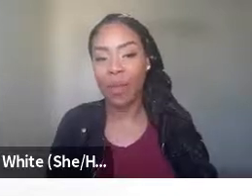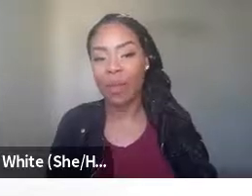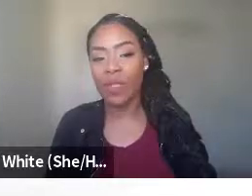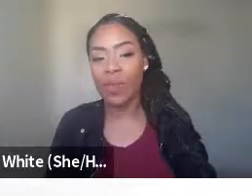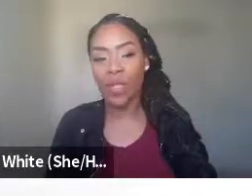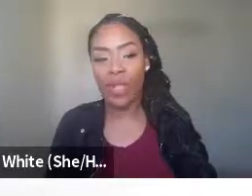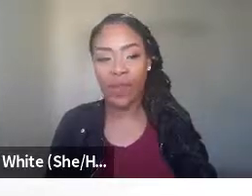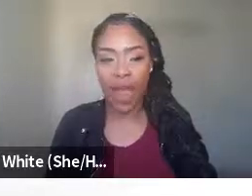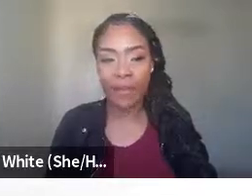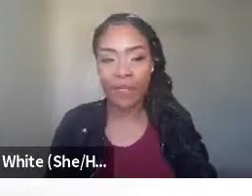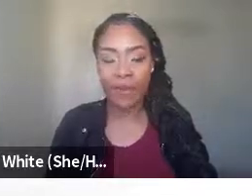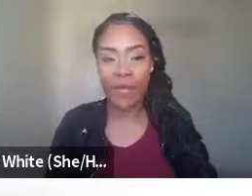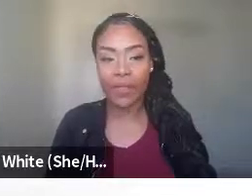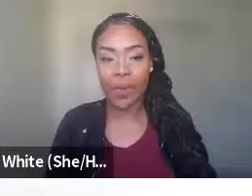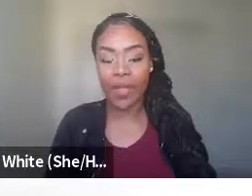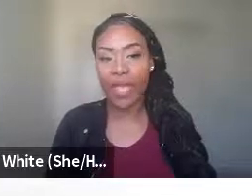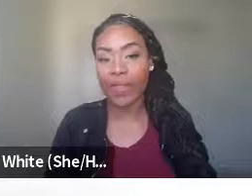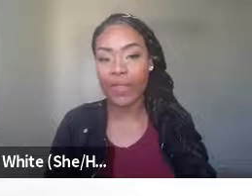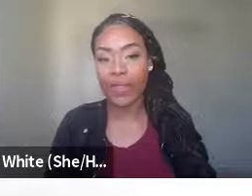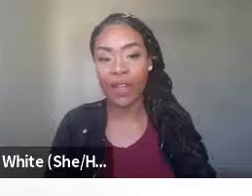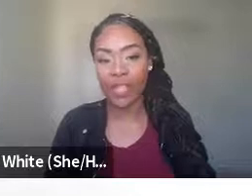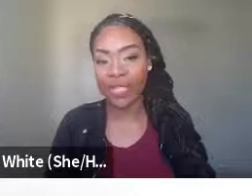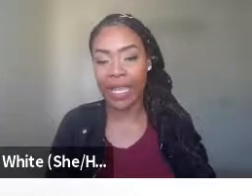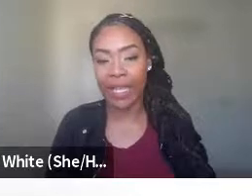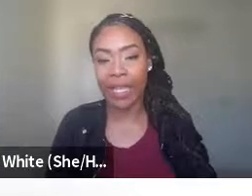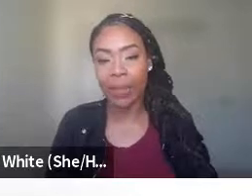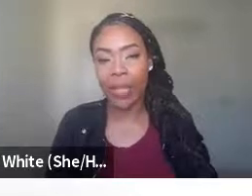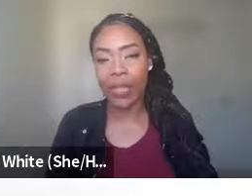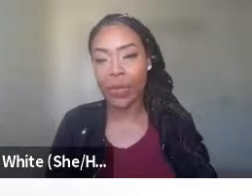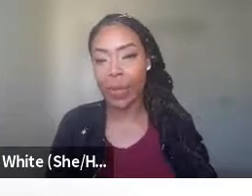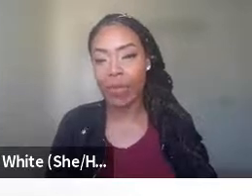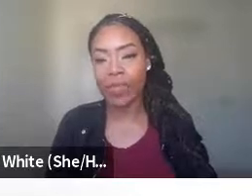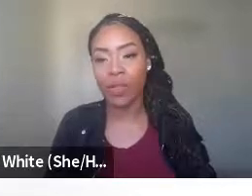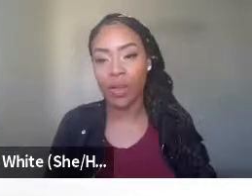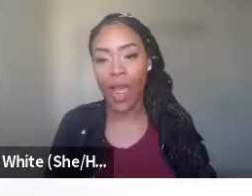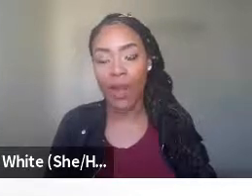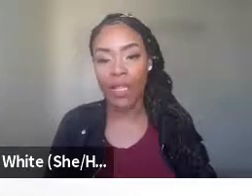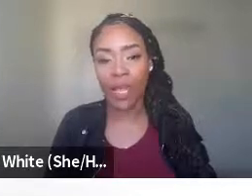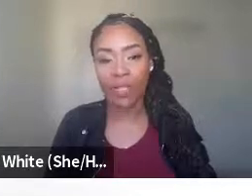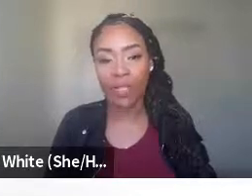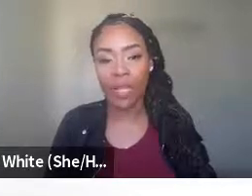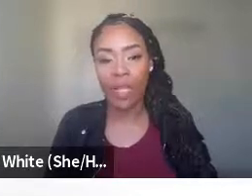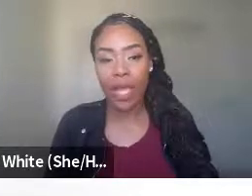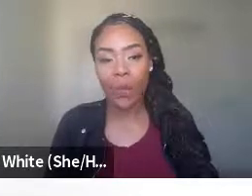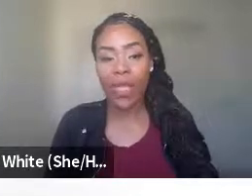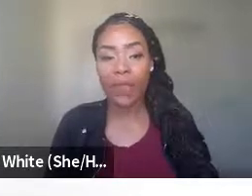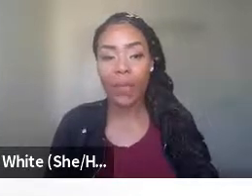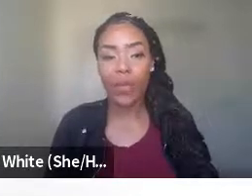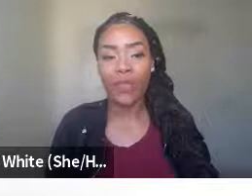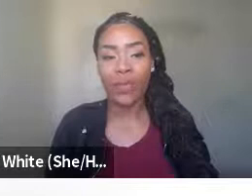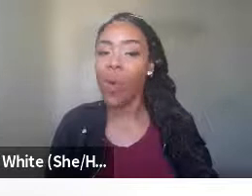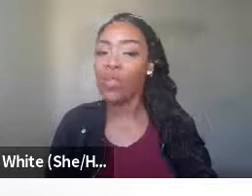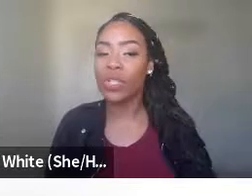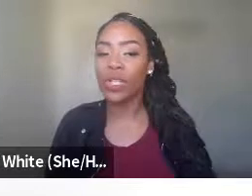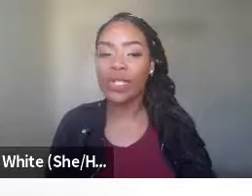behavior problems, bullying, and harassment. And so again, this is not just in P through 12. This is also in higher education. Um, we have